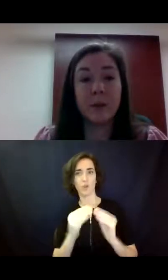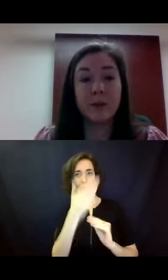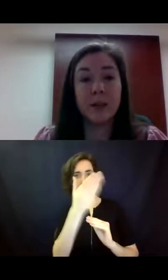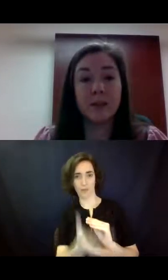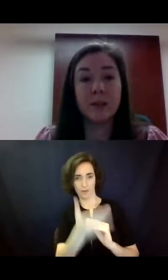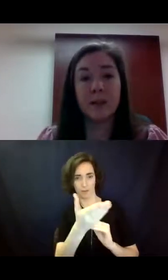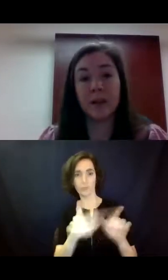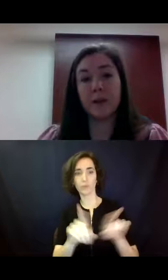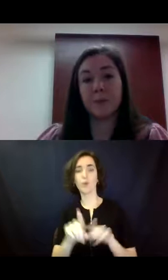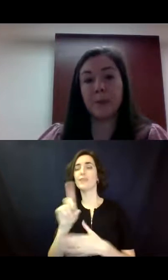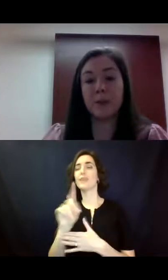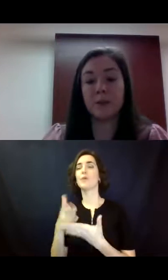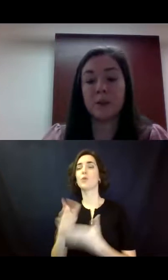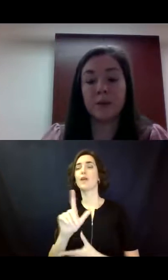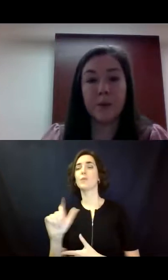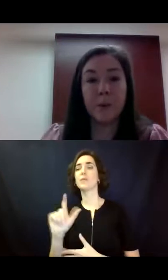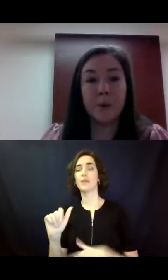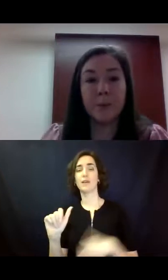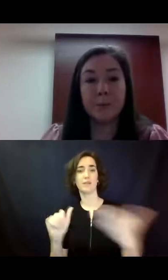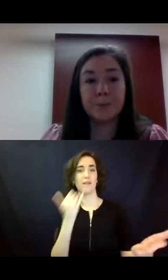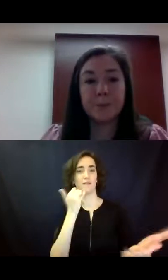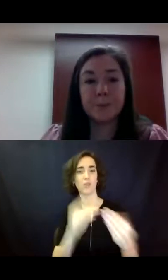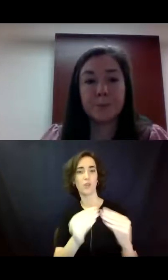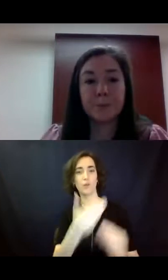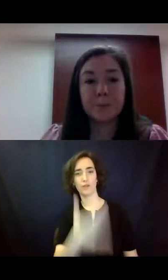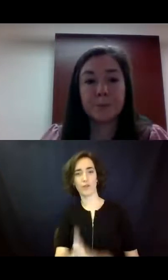Disability Rights Louisiana, and there's their phone number.